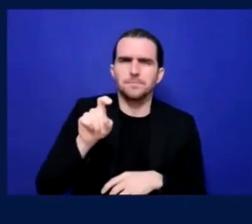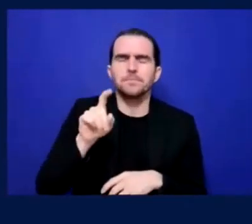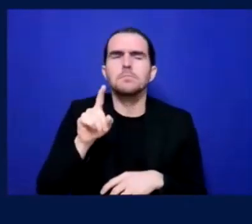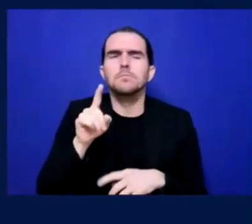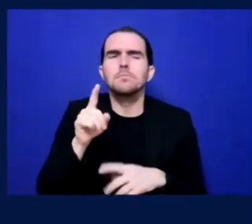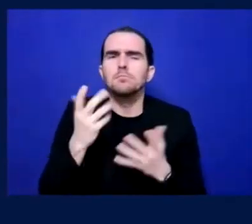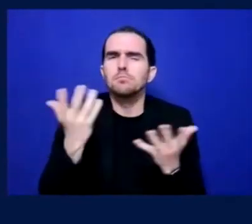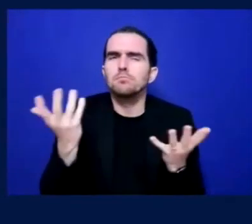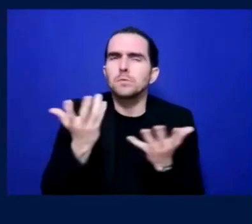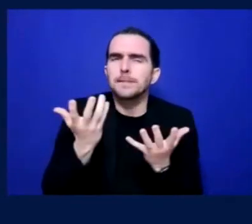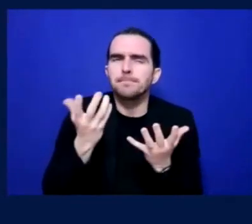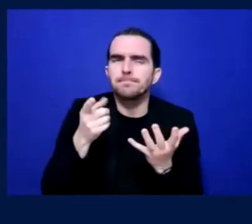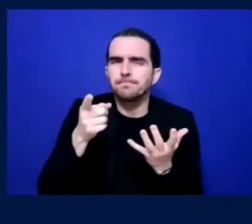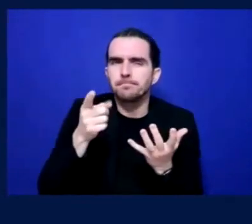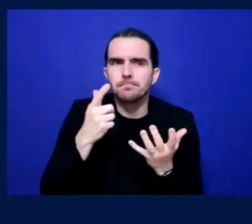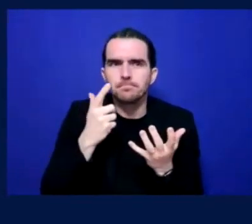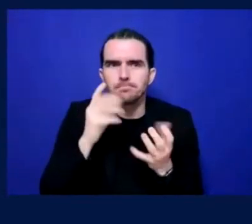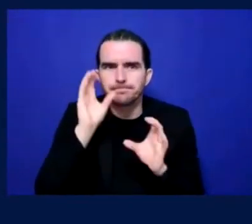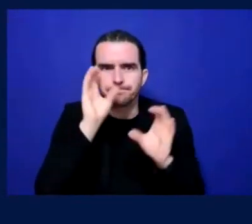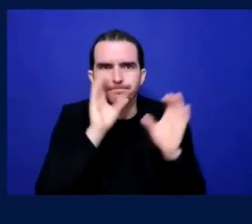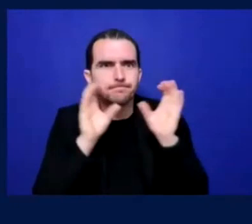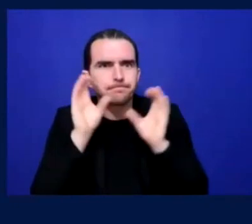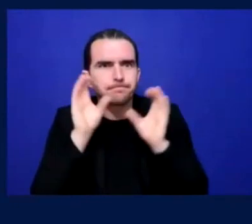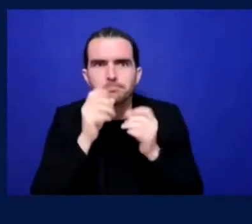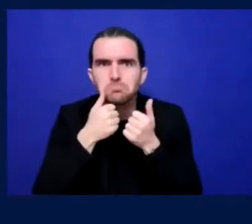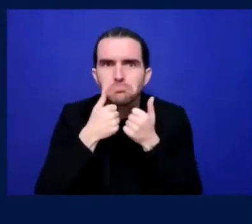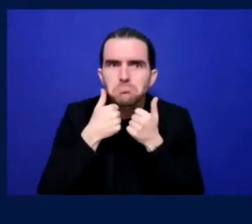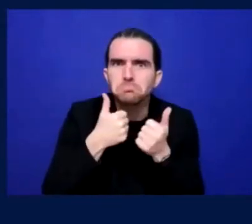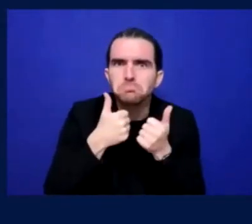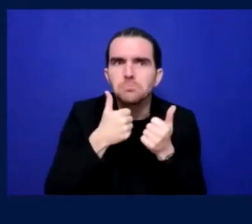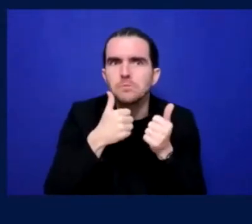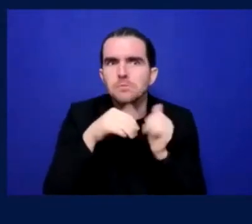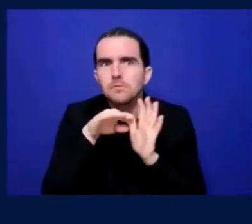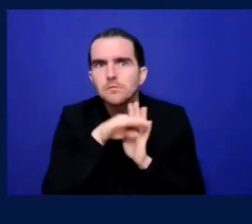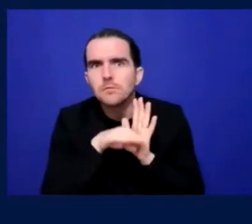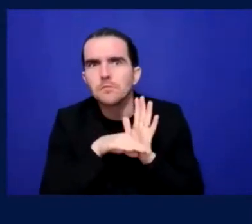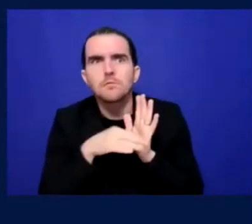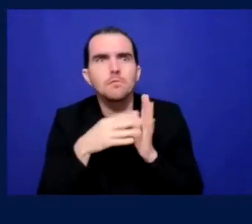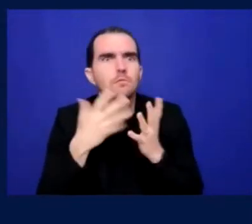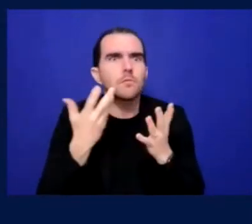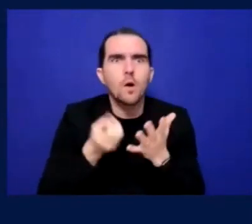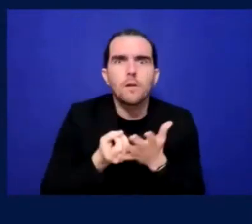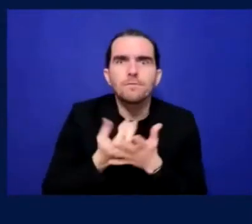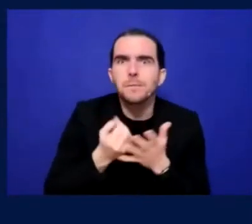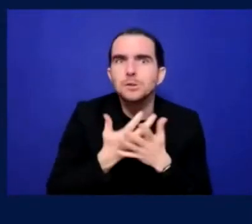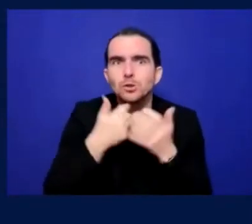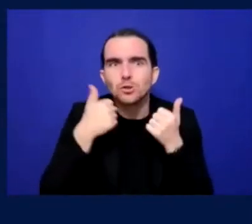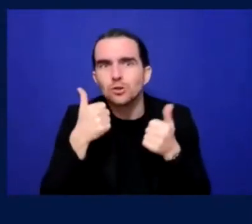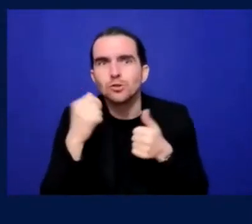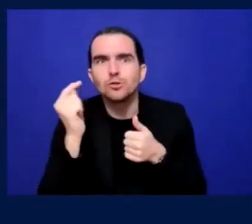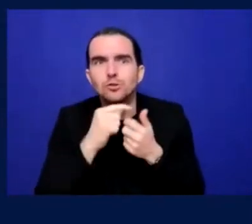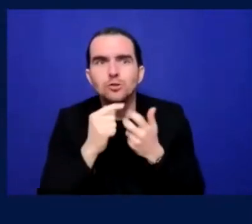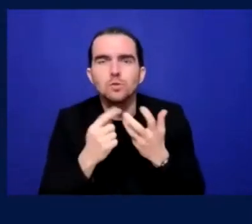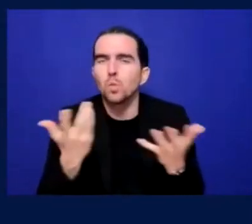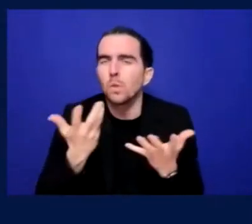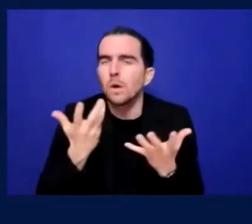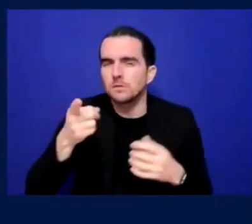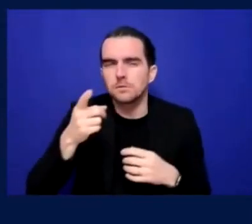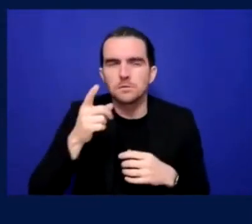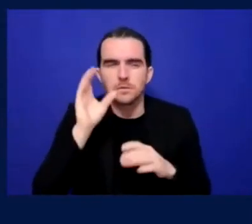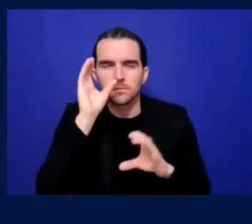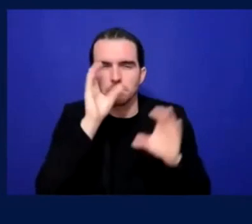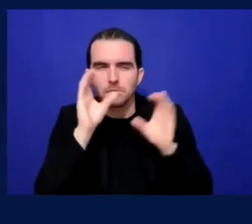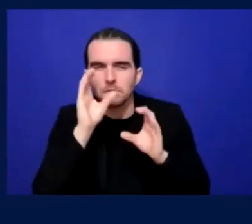Yeah. So I, I want to find, first of all, if I'm deciding if I want to go to an away game, I want to find out if, if they